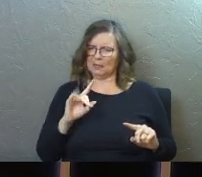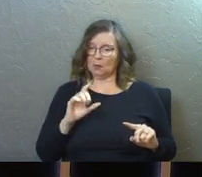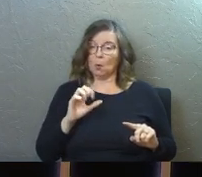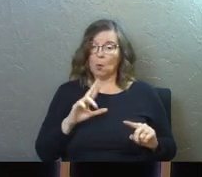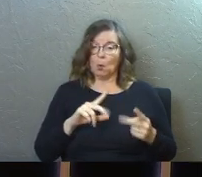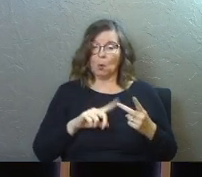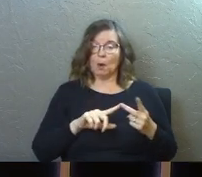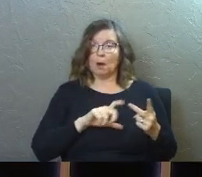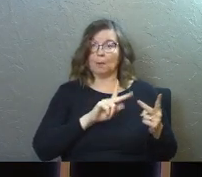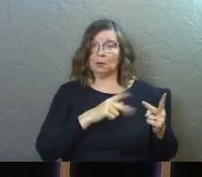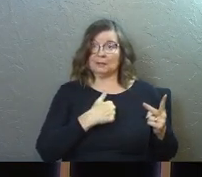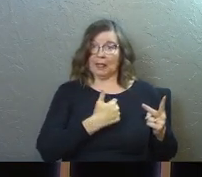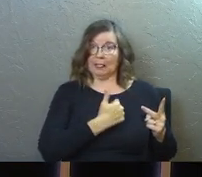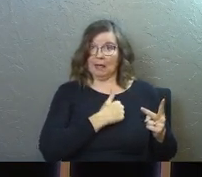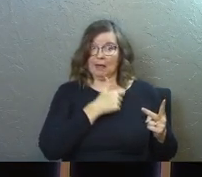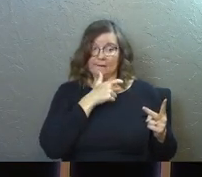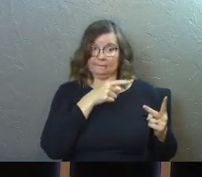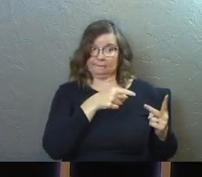missed God?